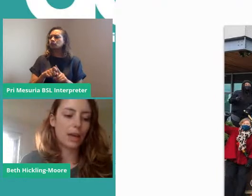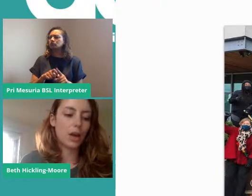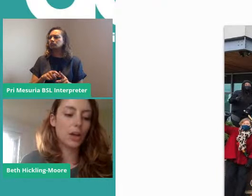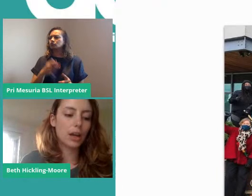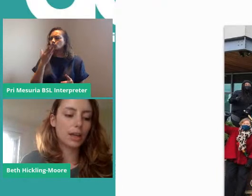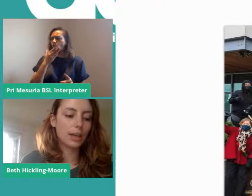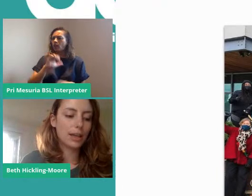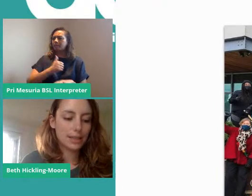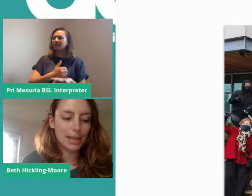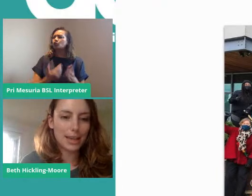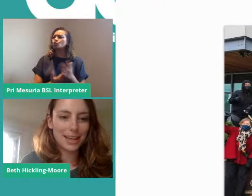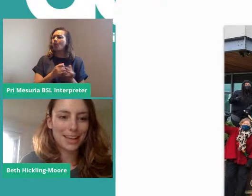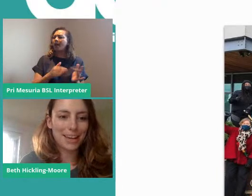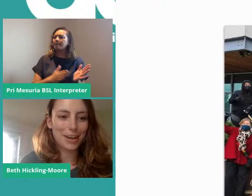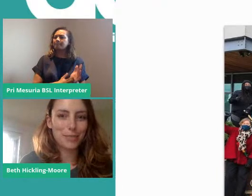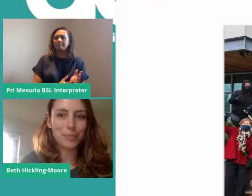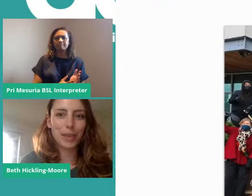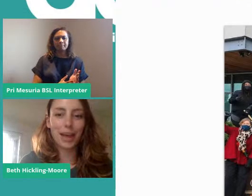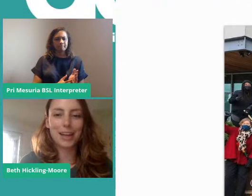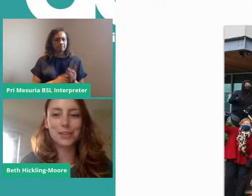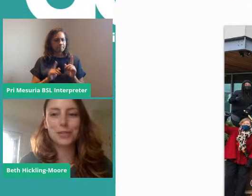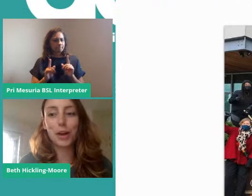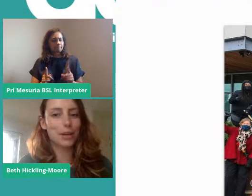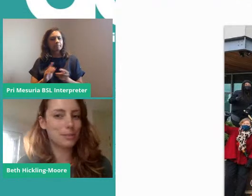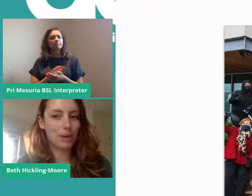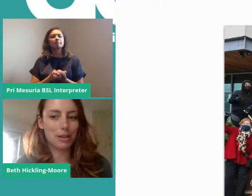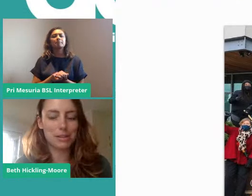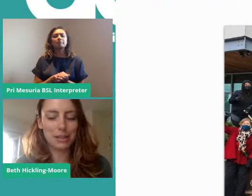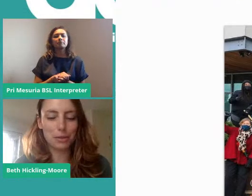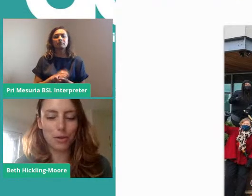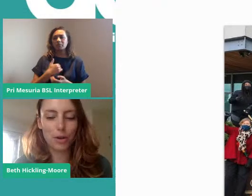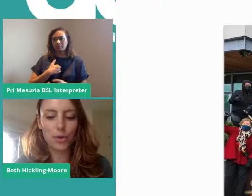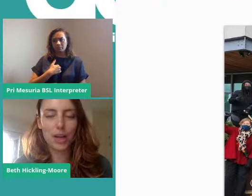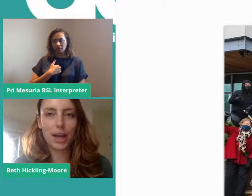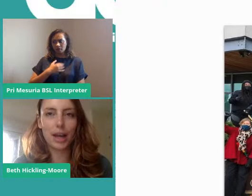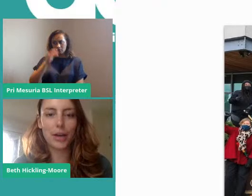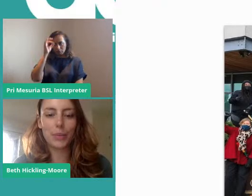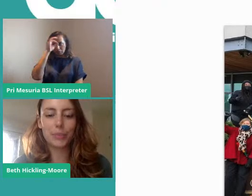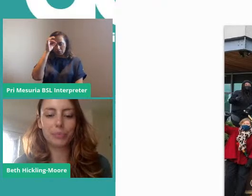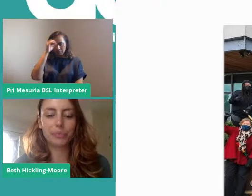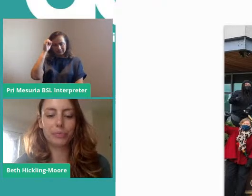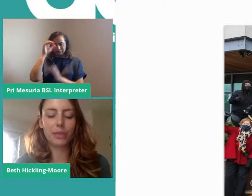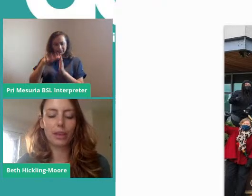And unlike Kitty, had no experience in the role